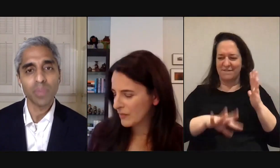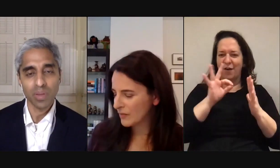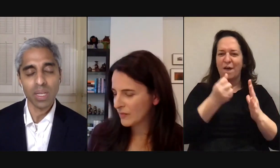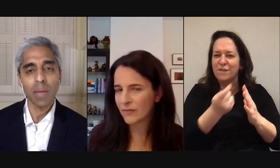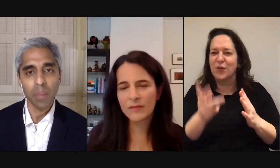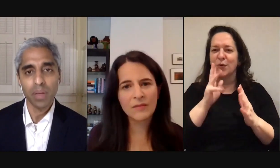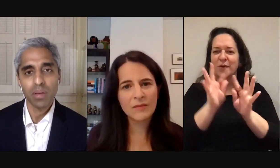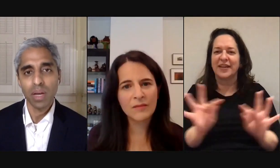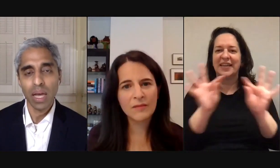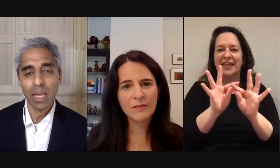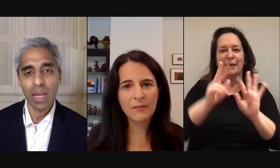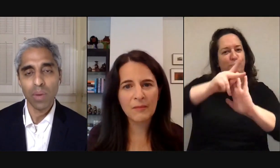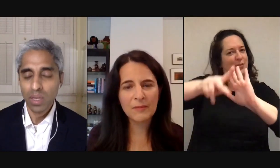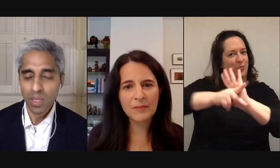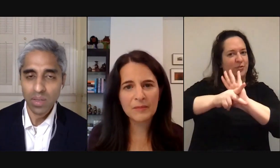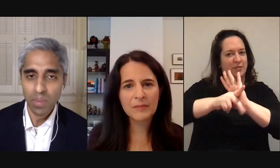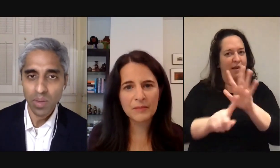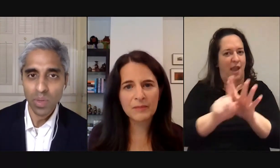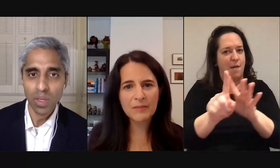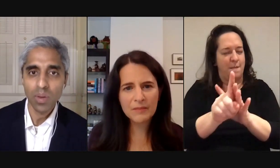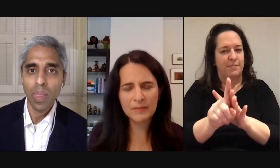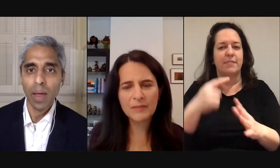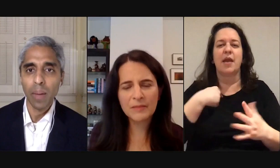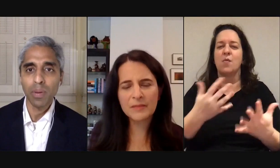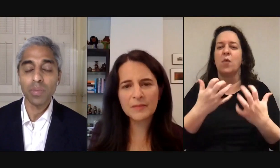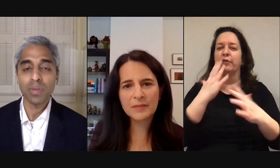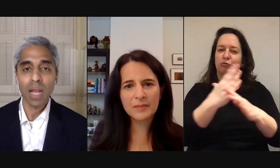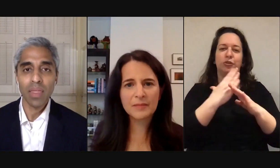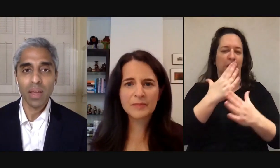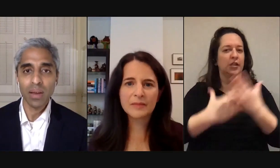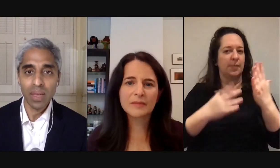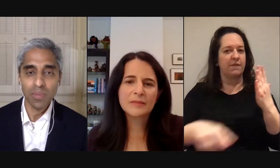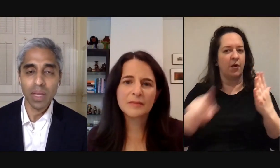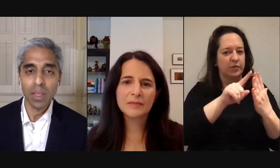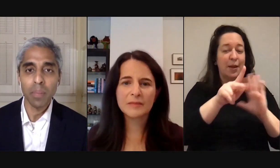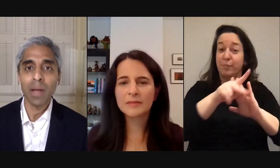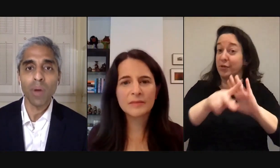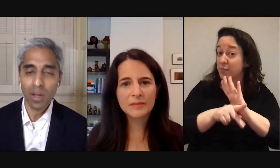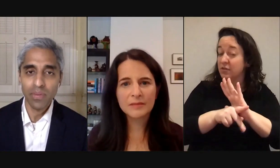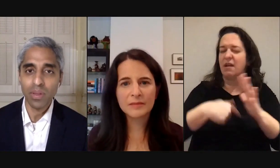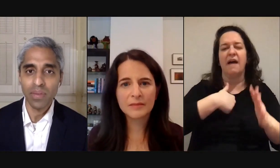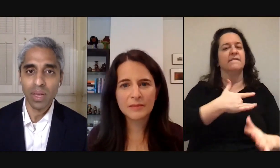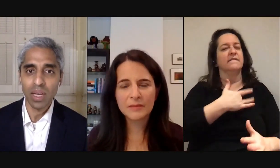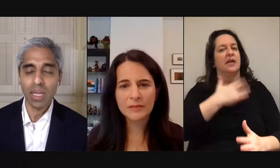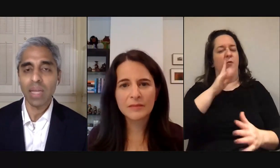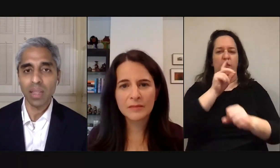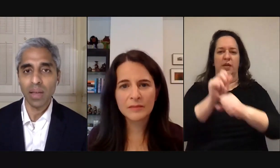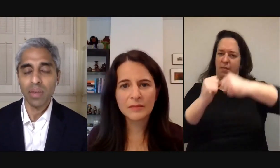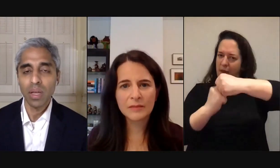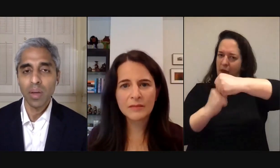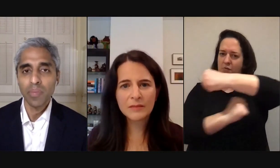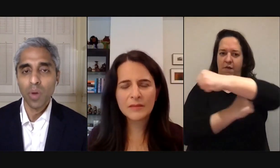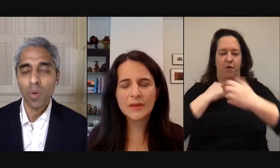principles that came up and and i wanted to share some of those with you uh principles that i think of as being the bedrock for living a